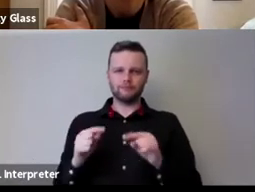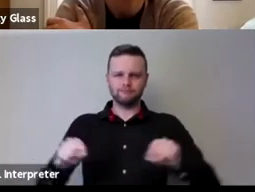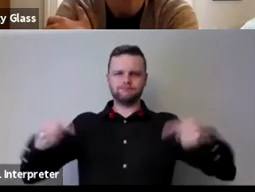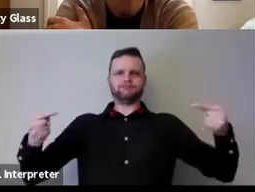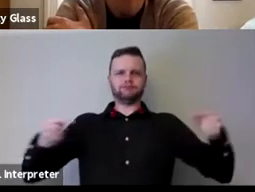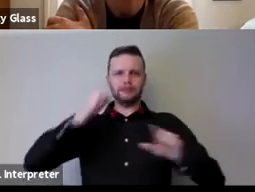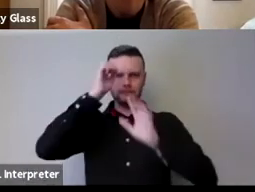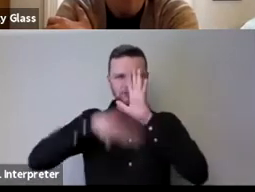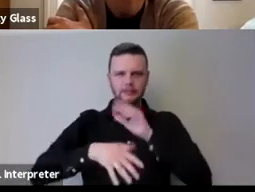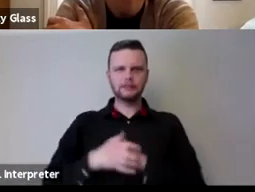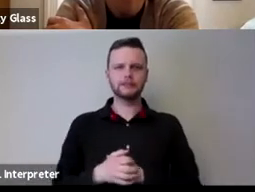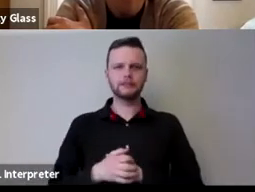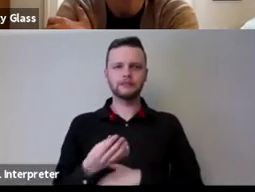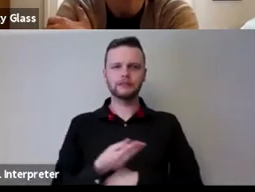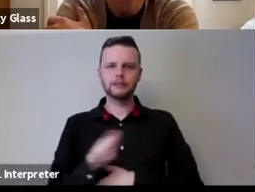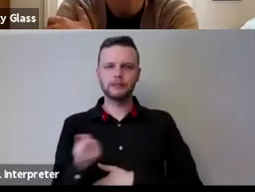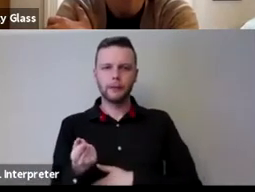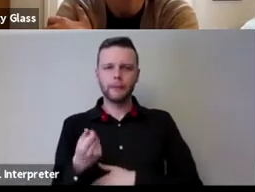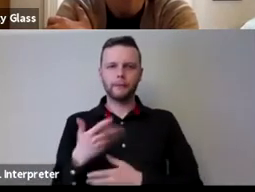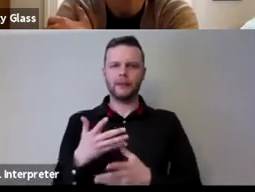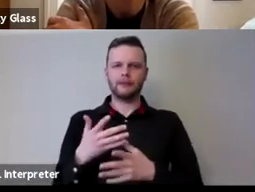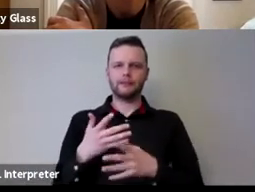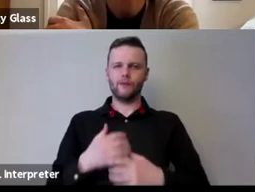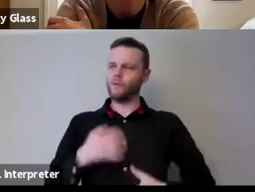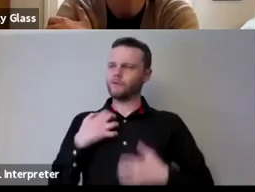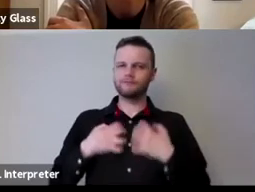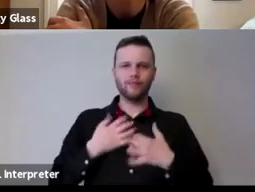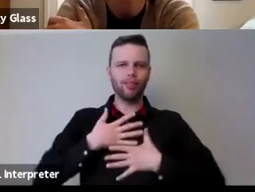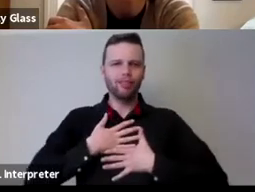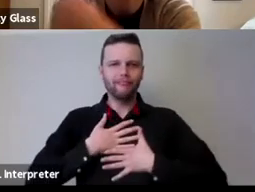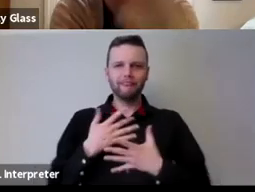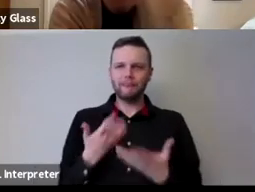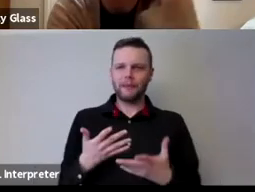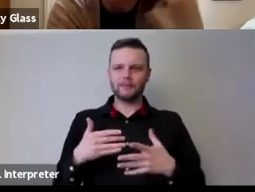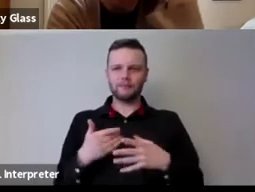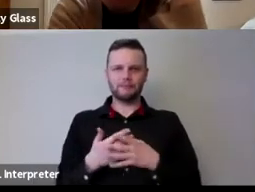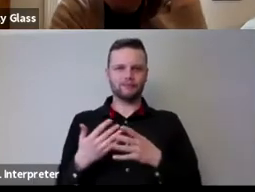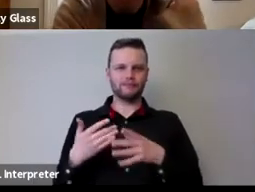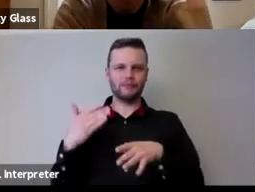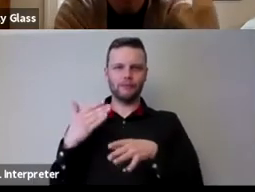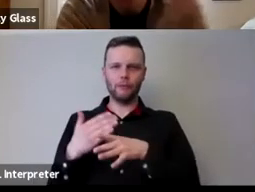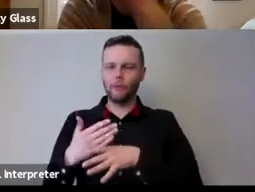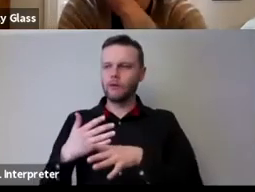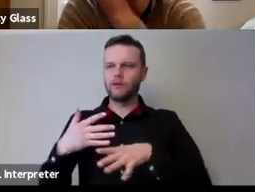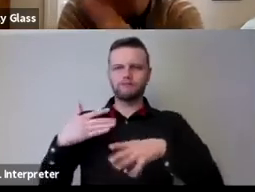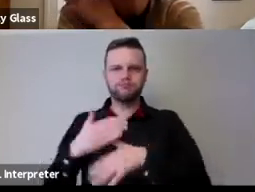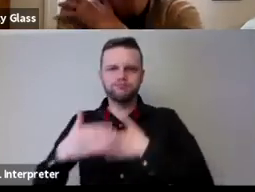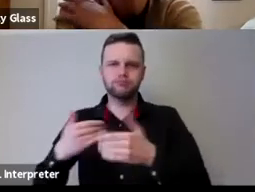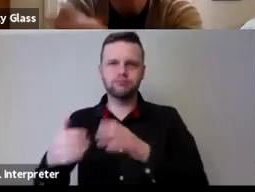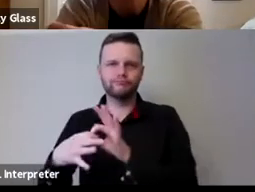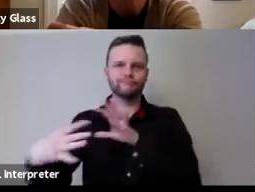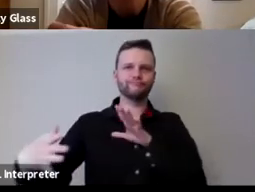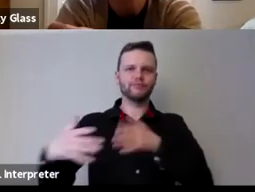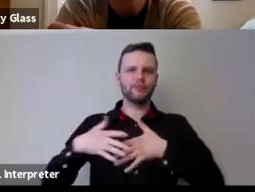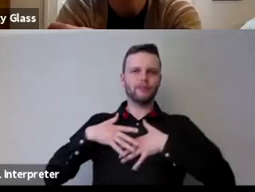think some some have relished the um being um relinquished from the productive industrial